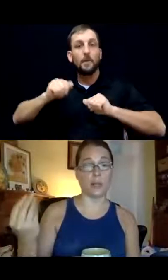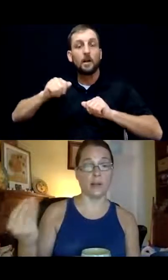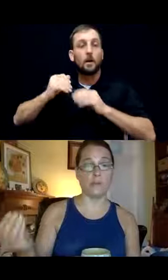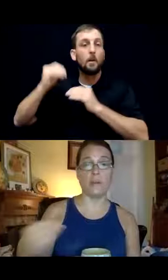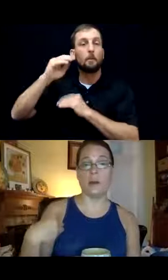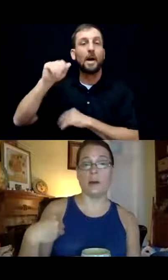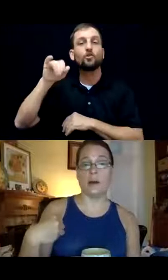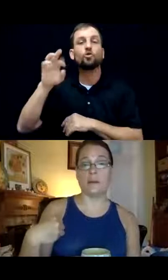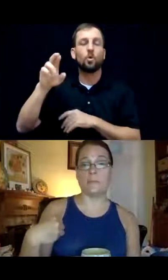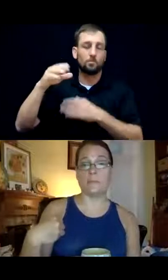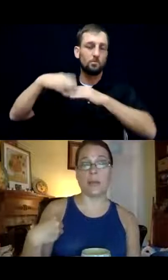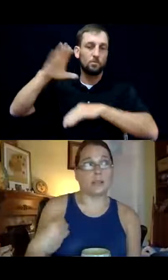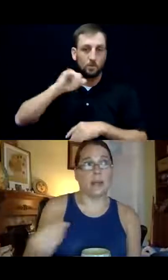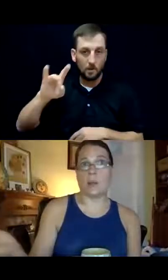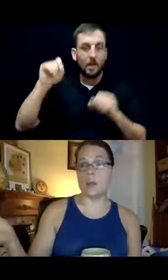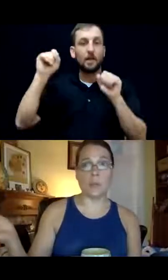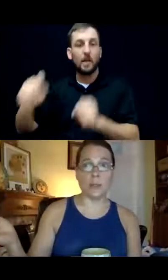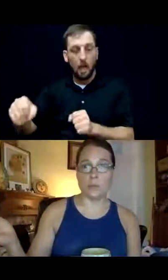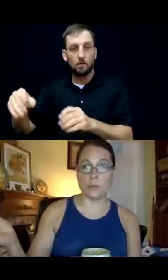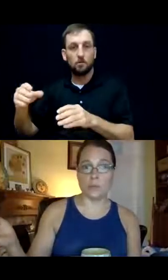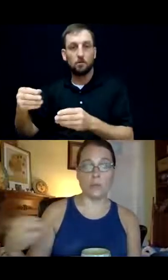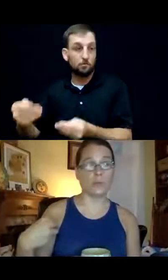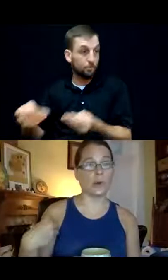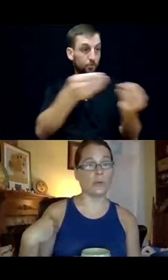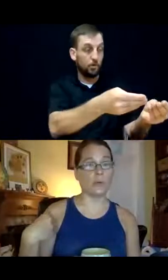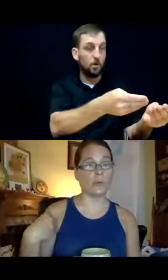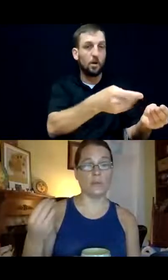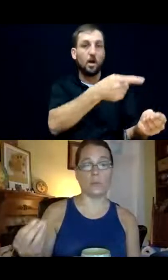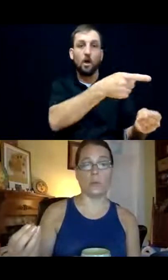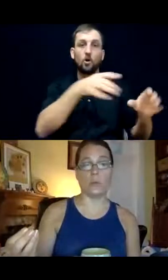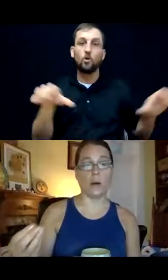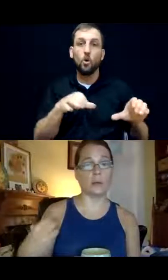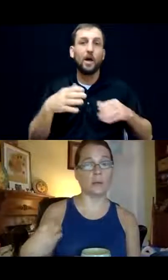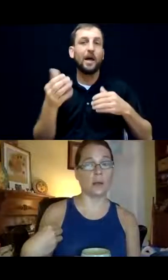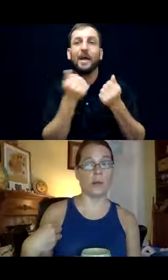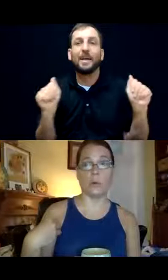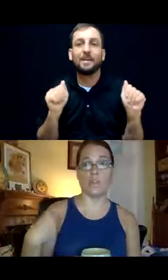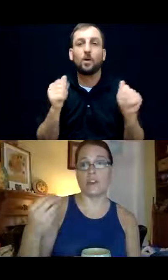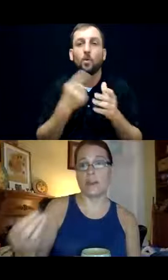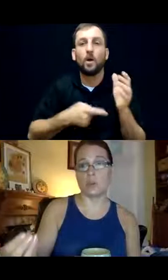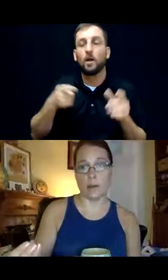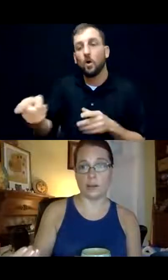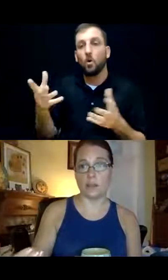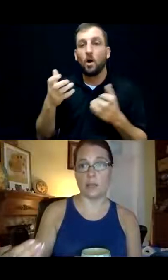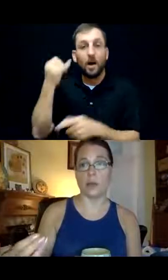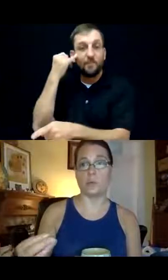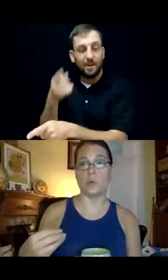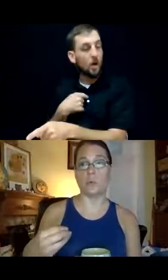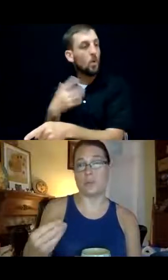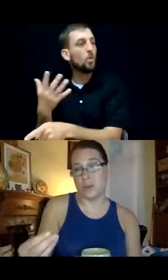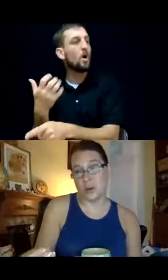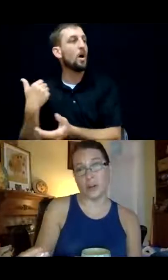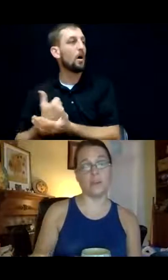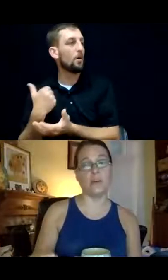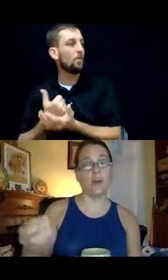representative to act in any way they want them to. So if the individual wants help with financial matters and would